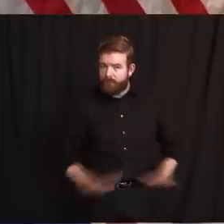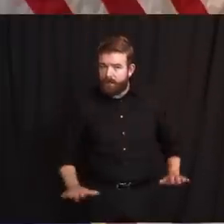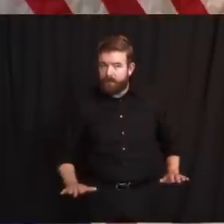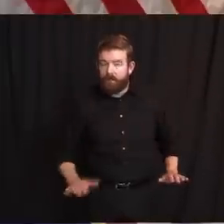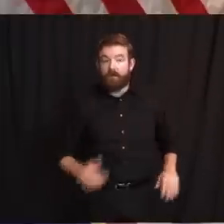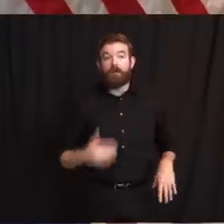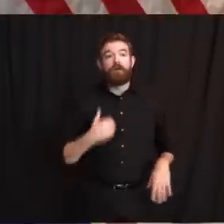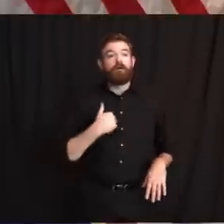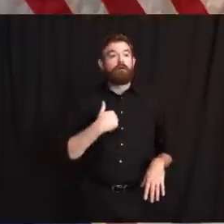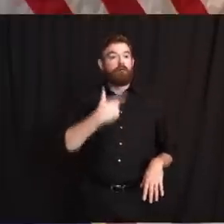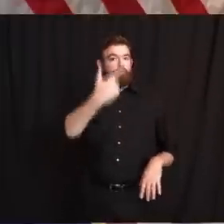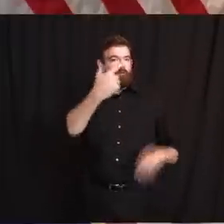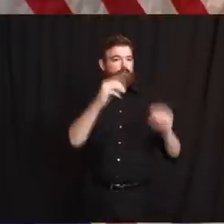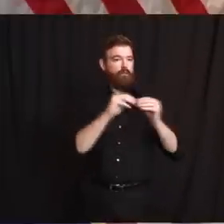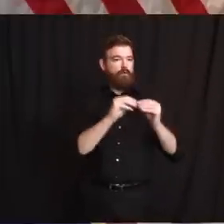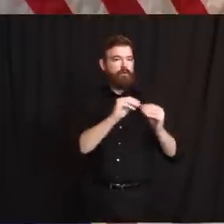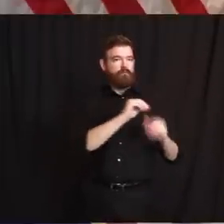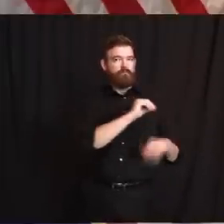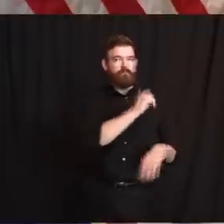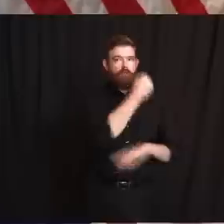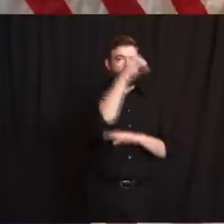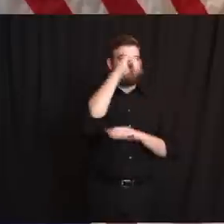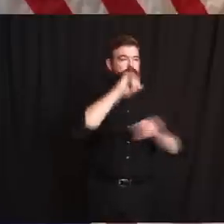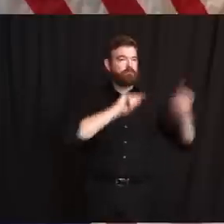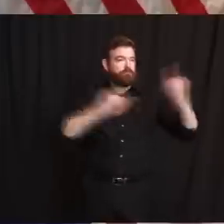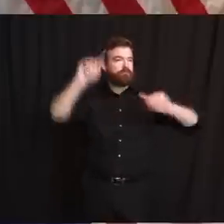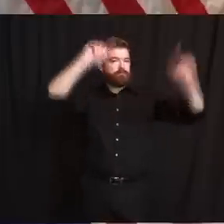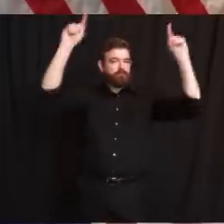today. Any color on that? Any color on